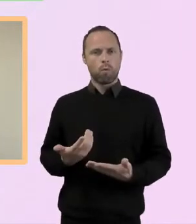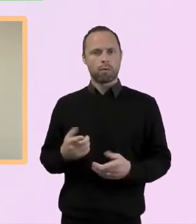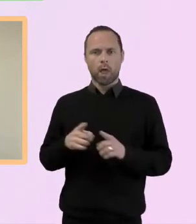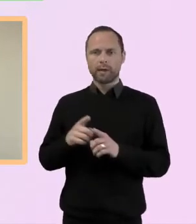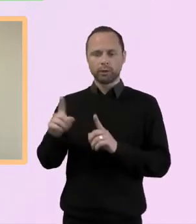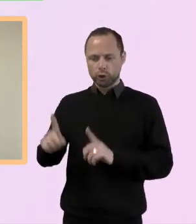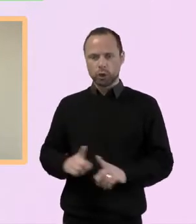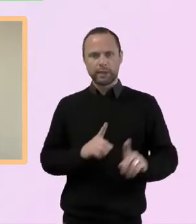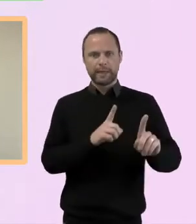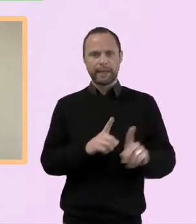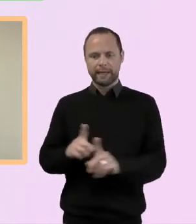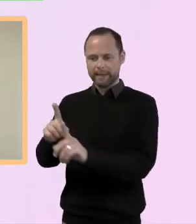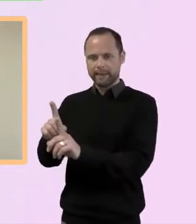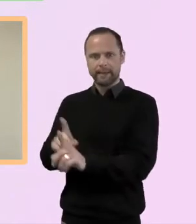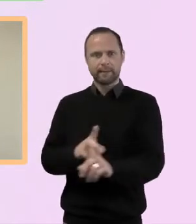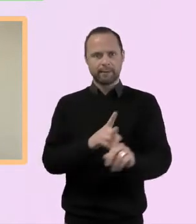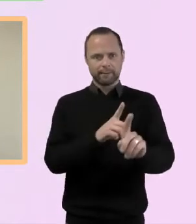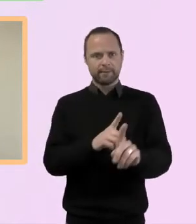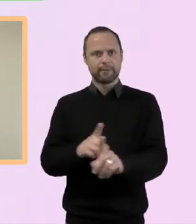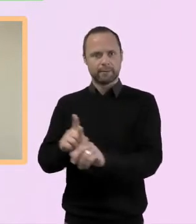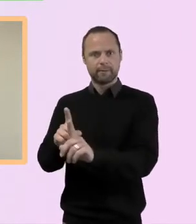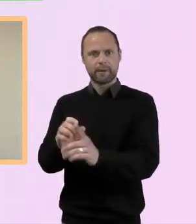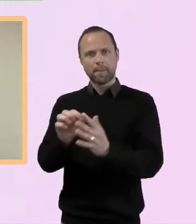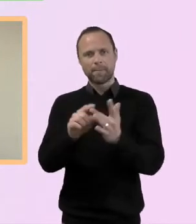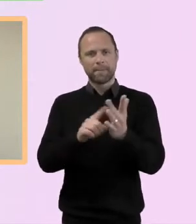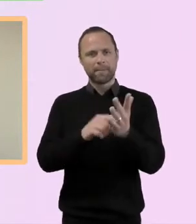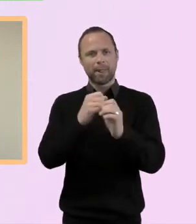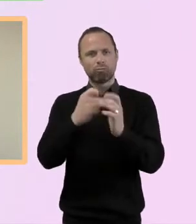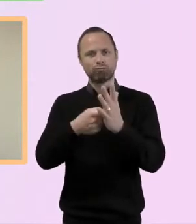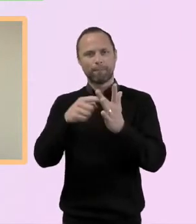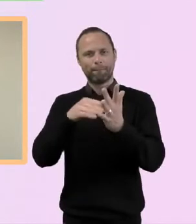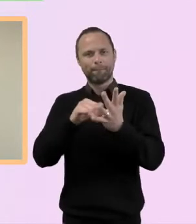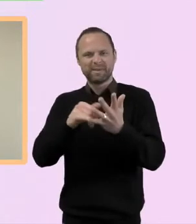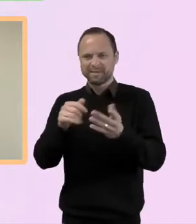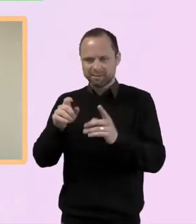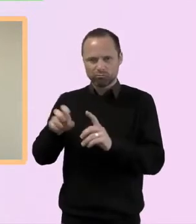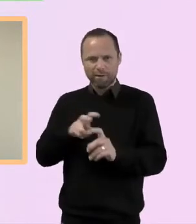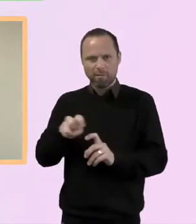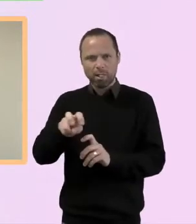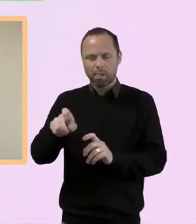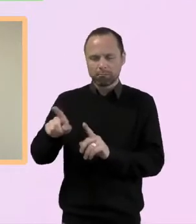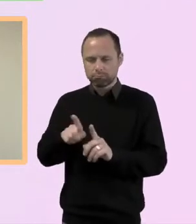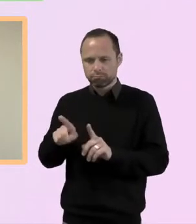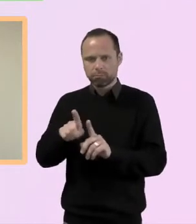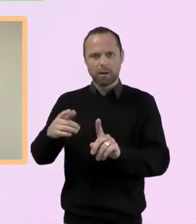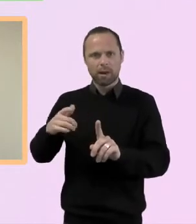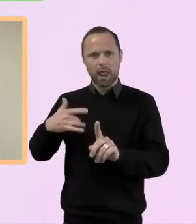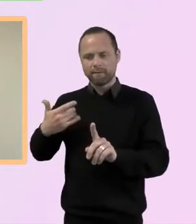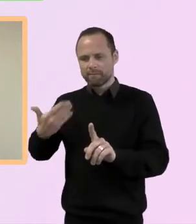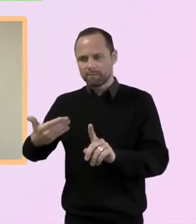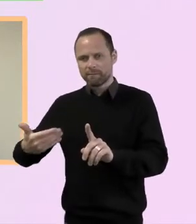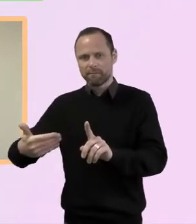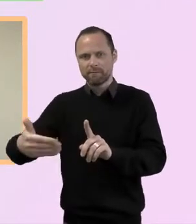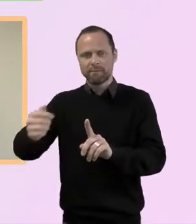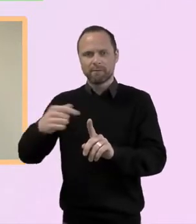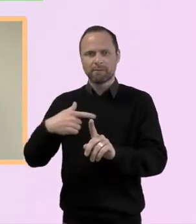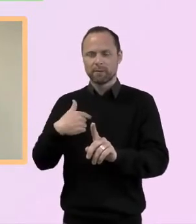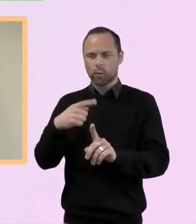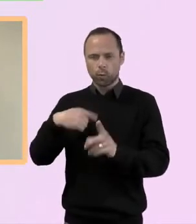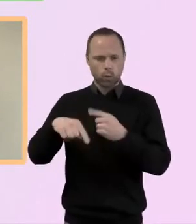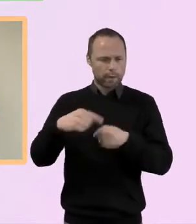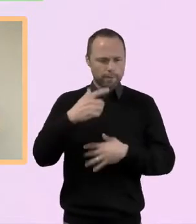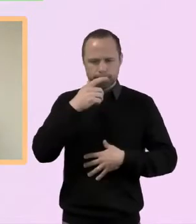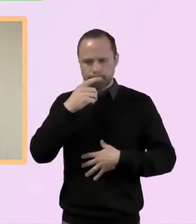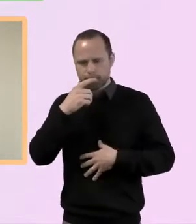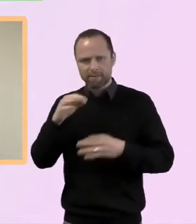journey, as perhaps people who are drawing together some of those loose threads and